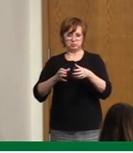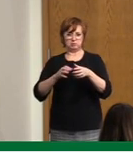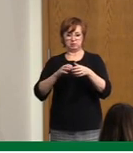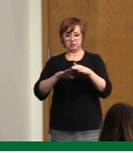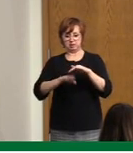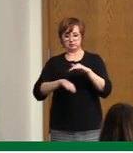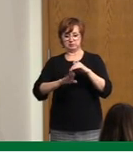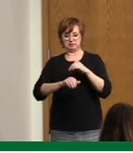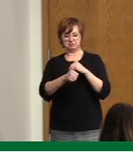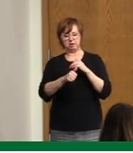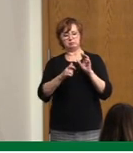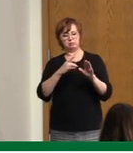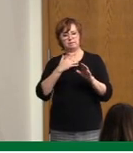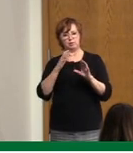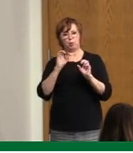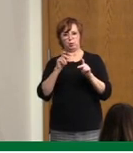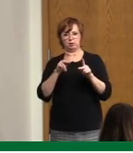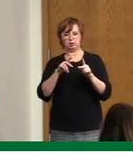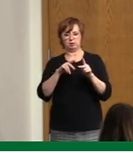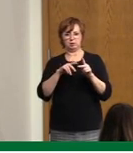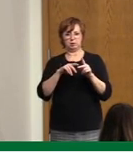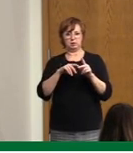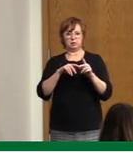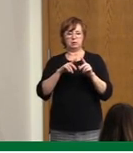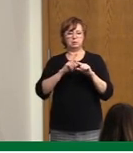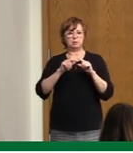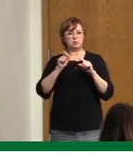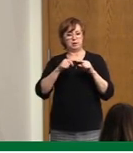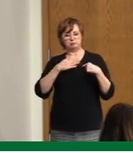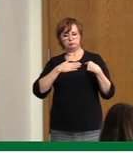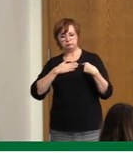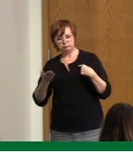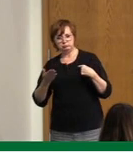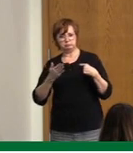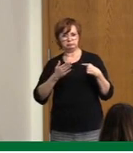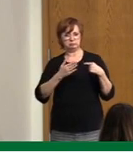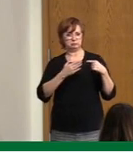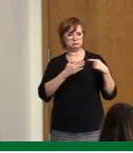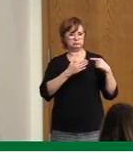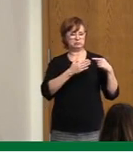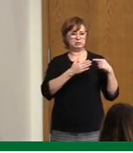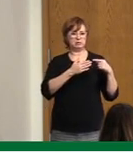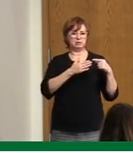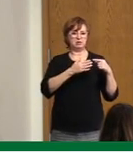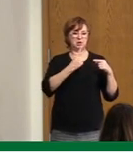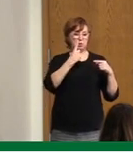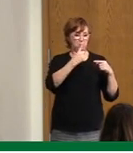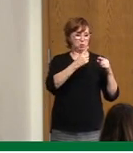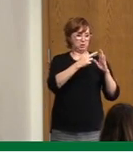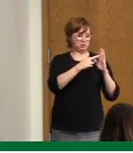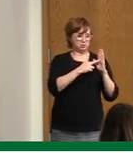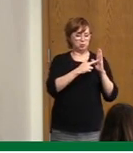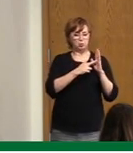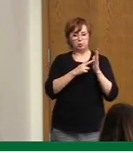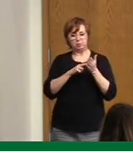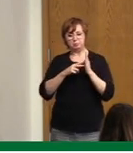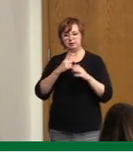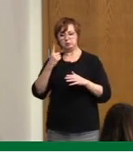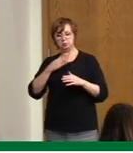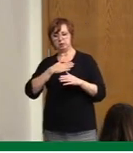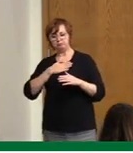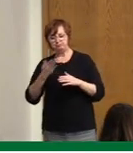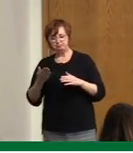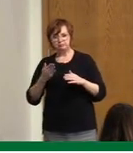if everyone complies and most people actually choose not to get together, then you may not see a bit of a rebound. But if most cases get together,